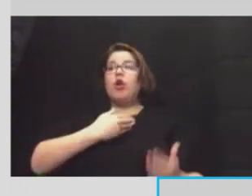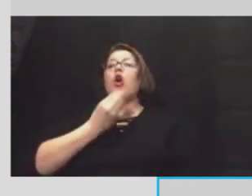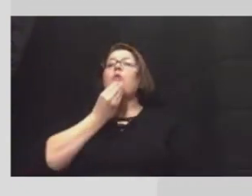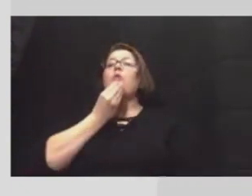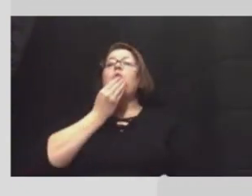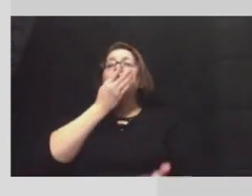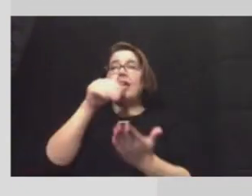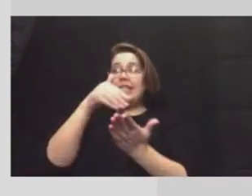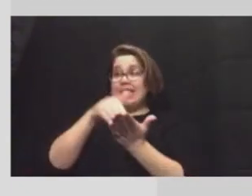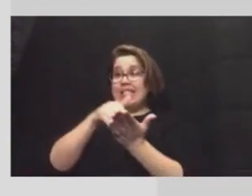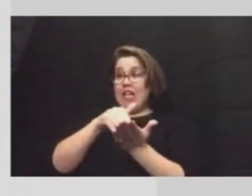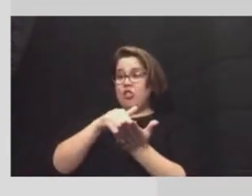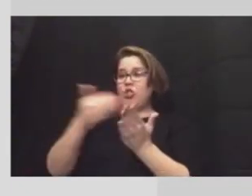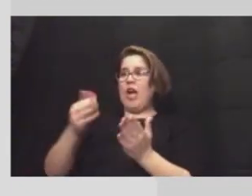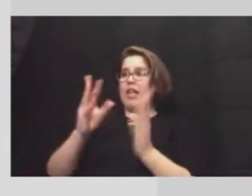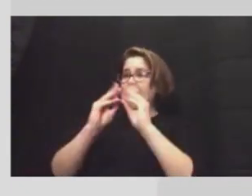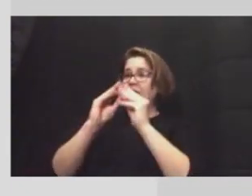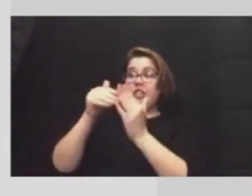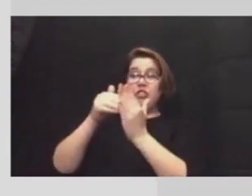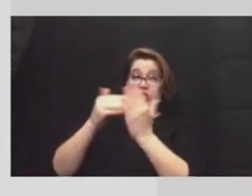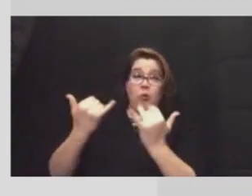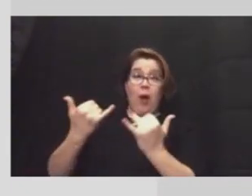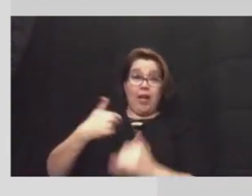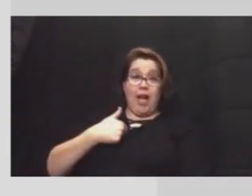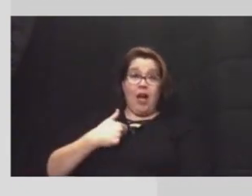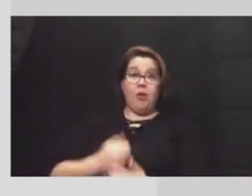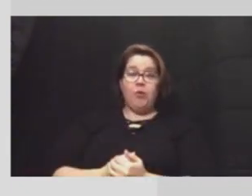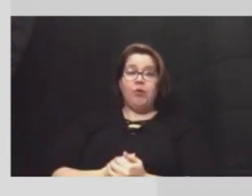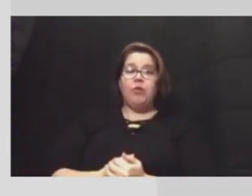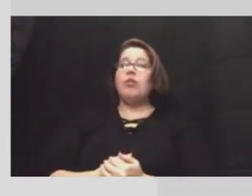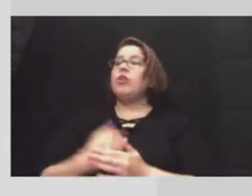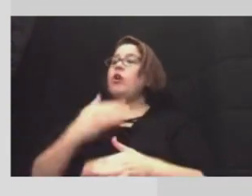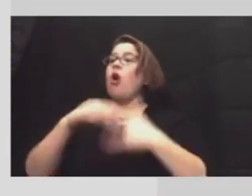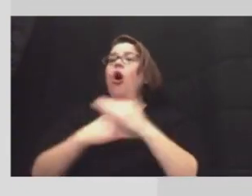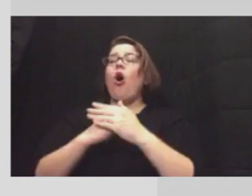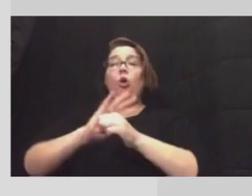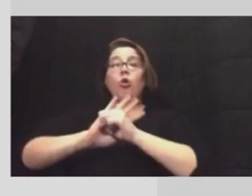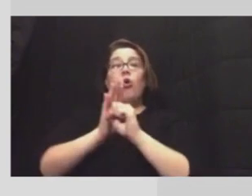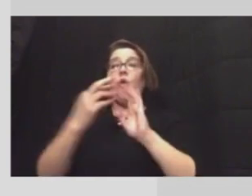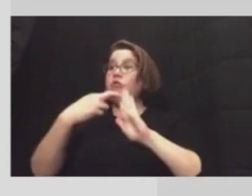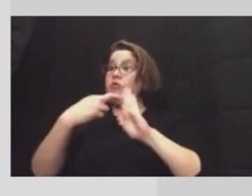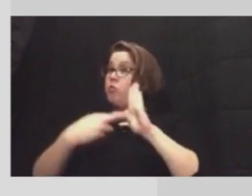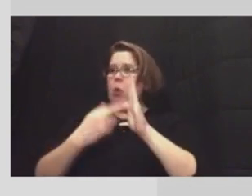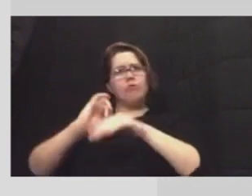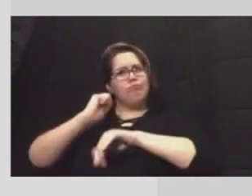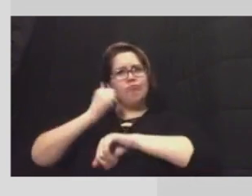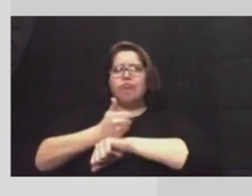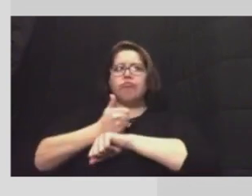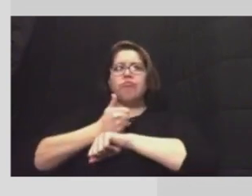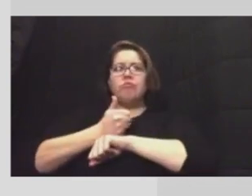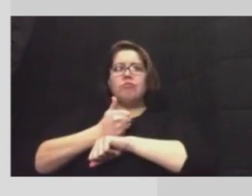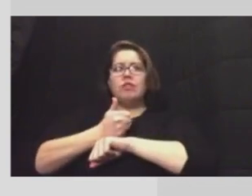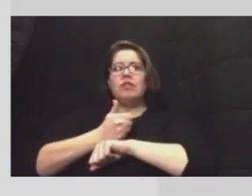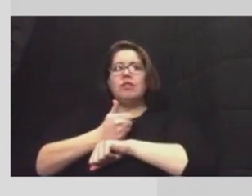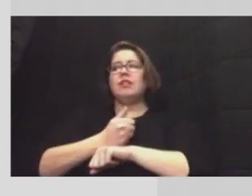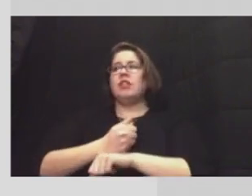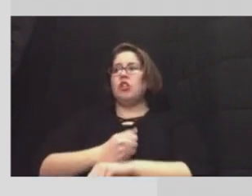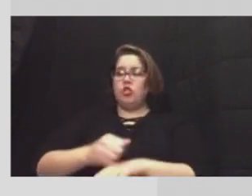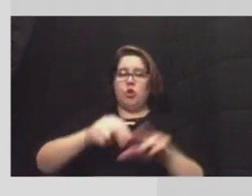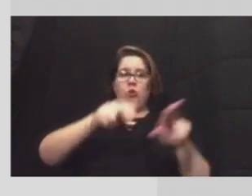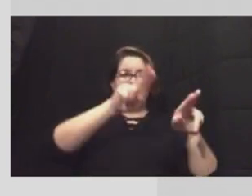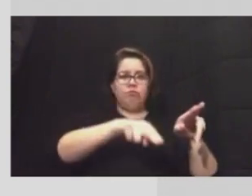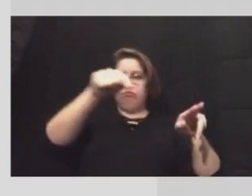station at the convention center right now all product covid protocols are in place uh spacing masking